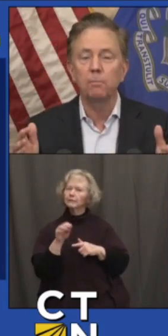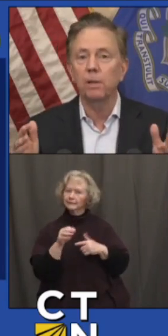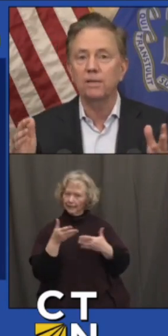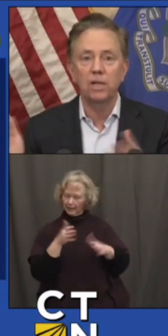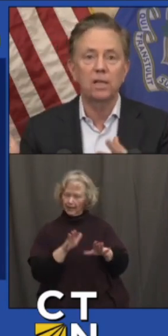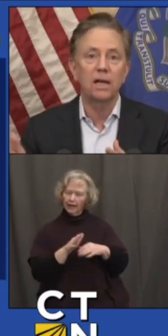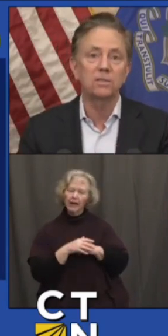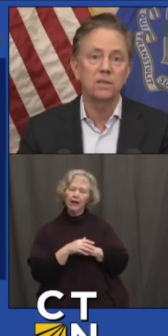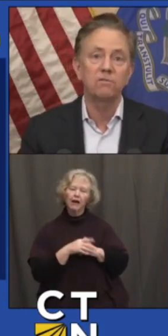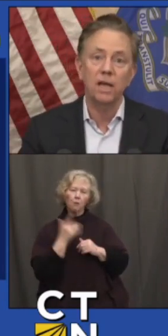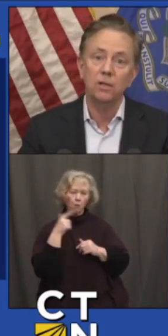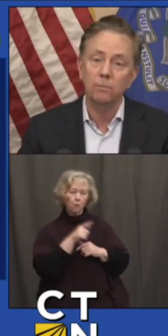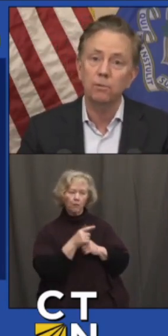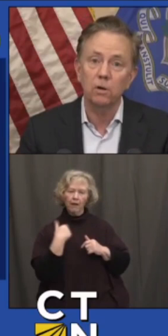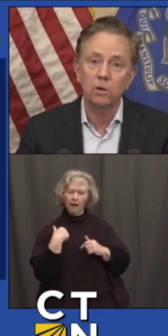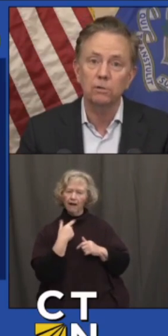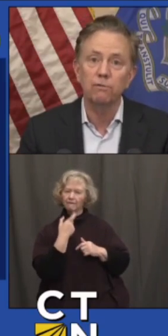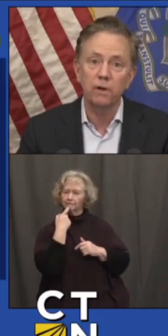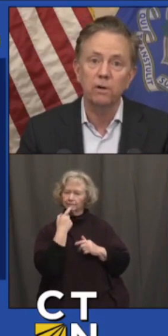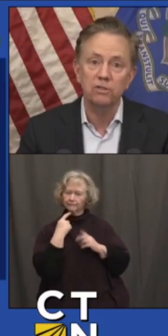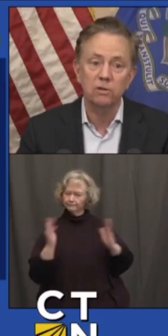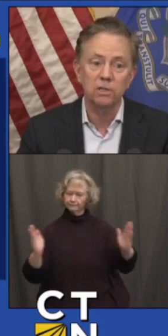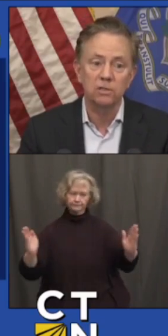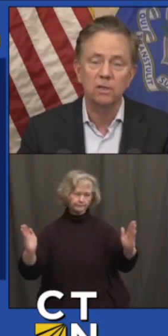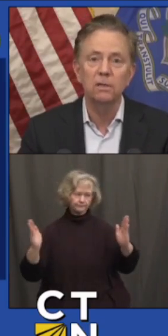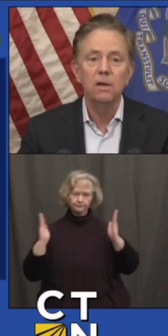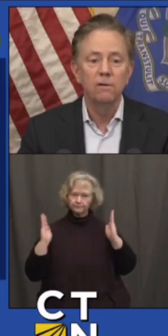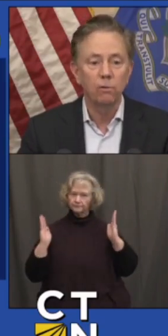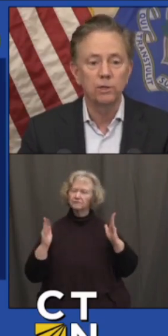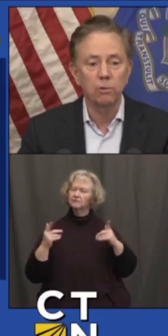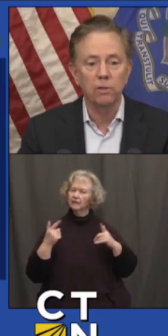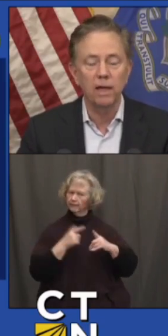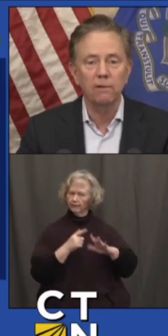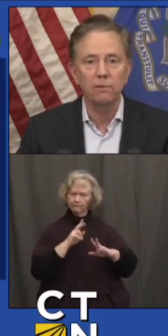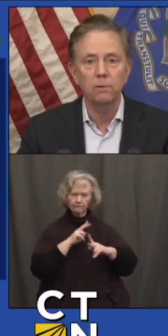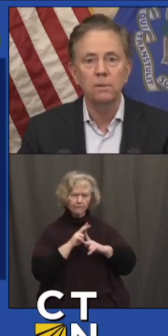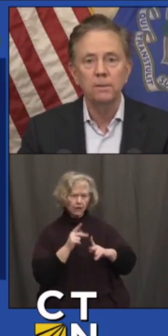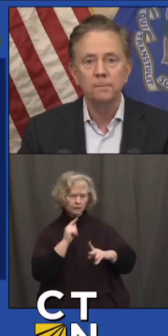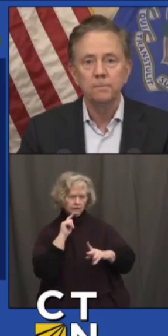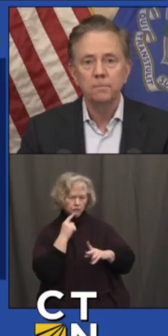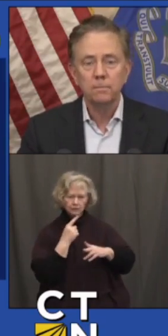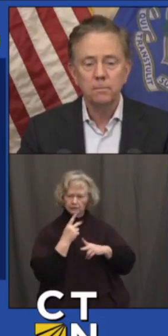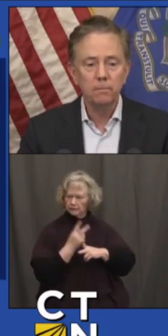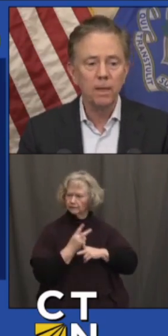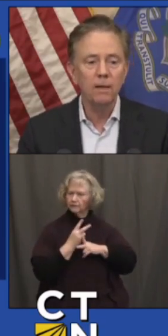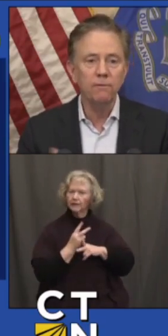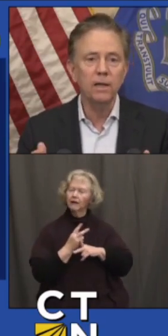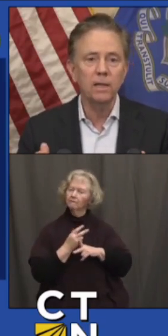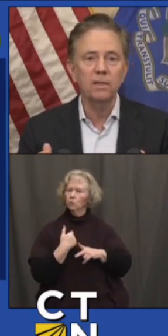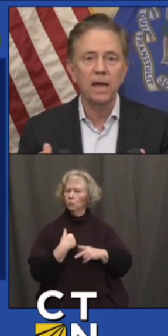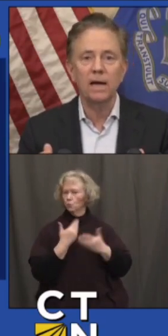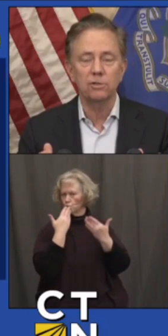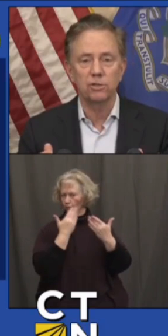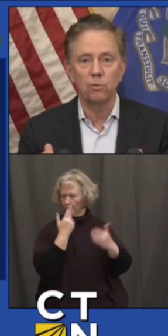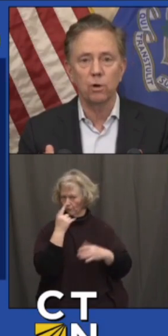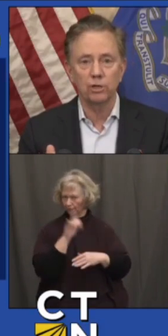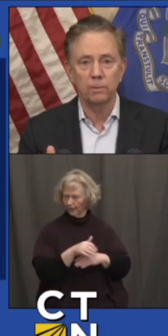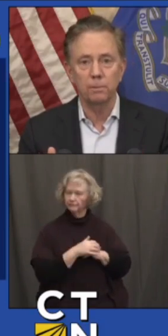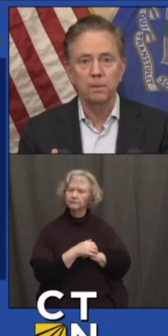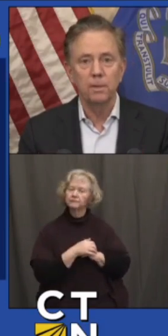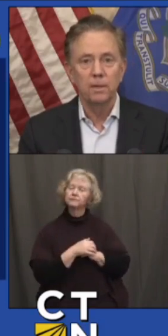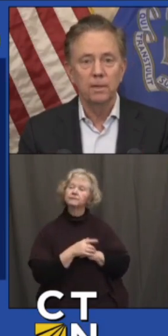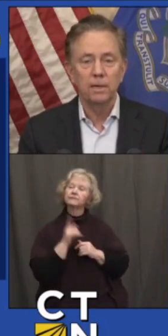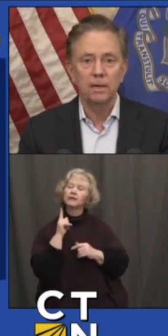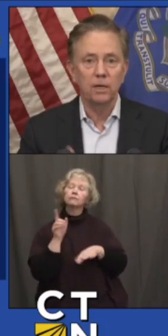They've put in the plexiglass. They've taken the protocols very seriously, for which we're thankful. And finally, the houses of